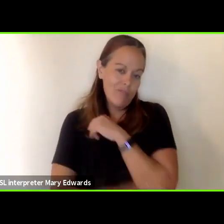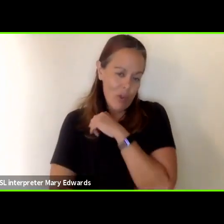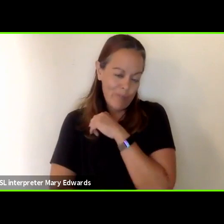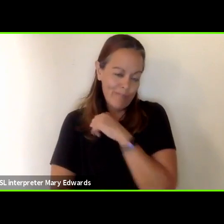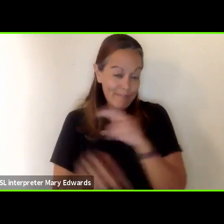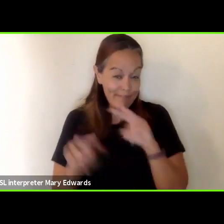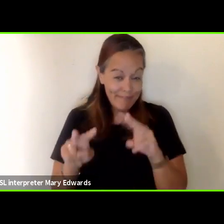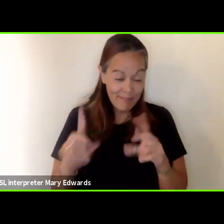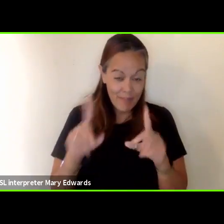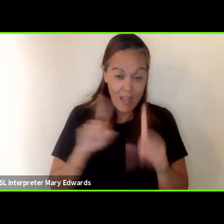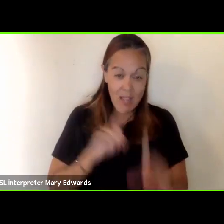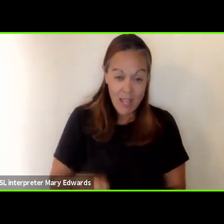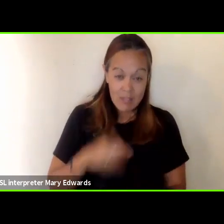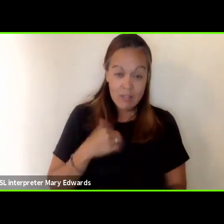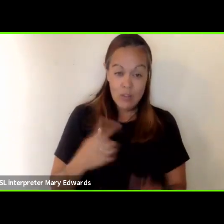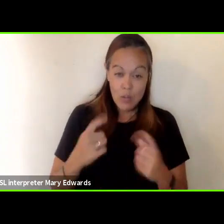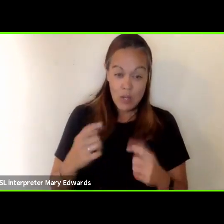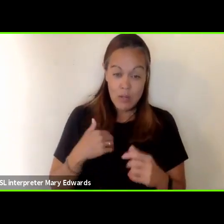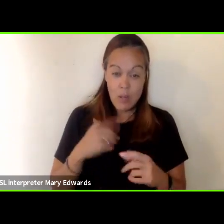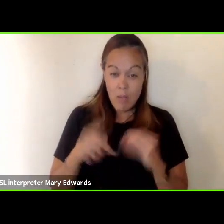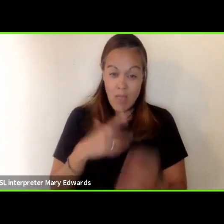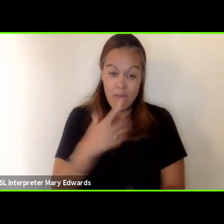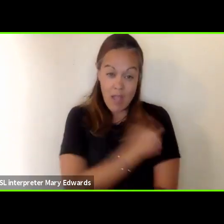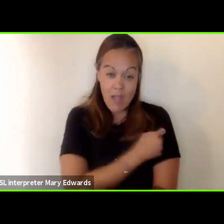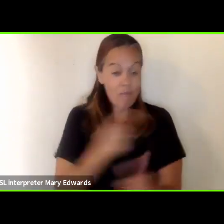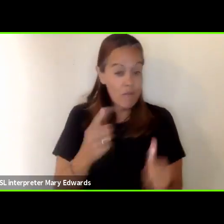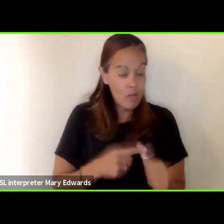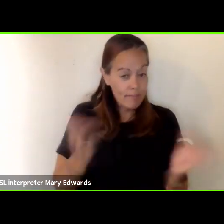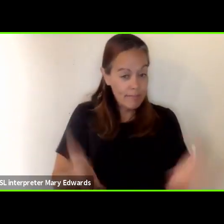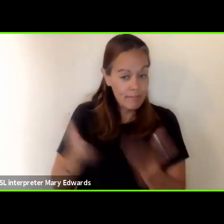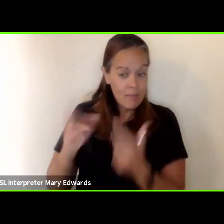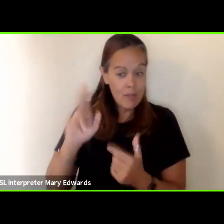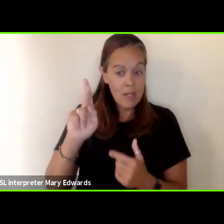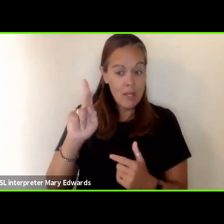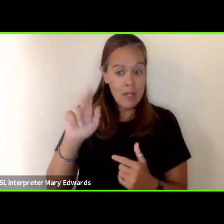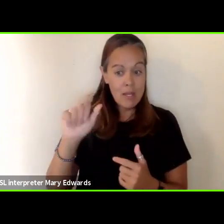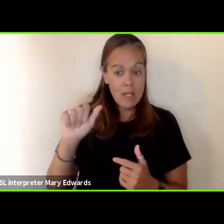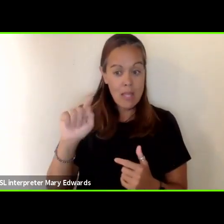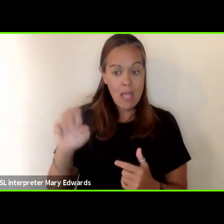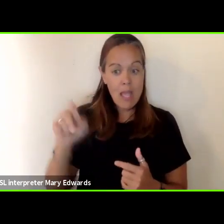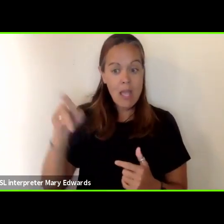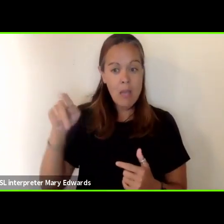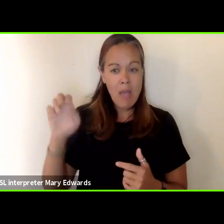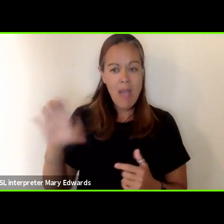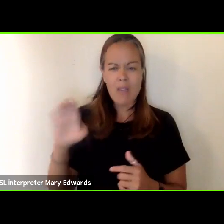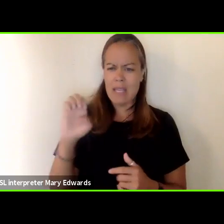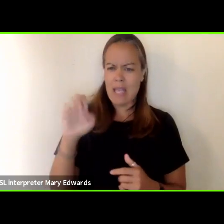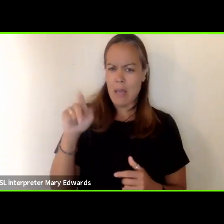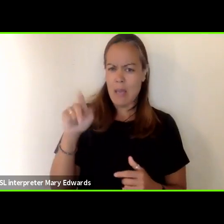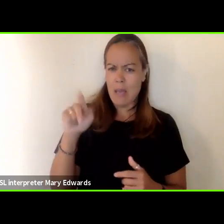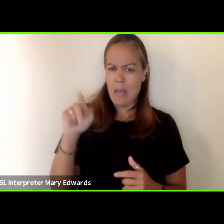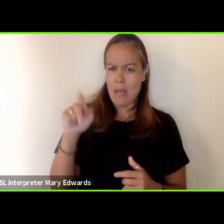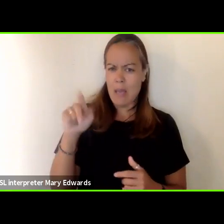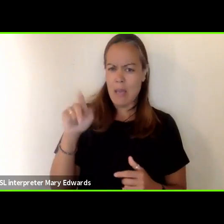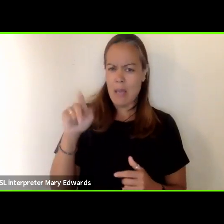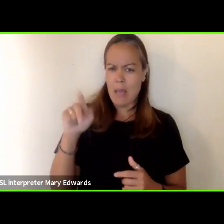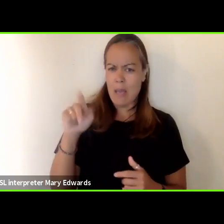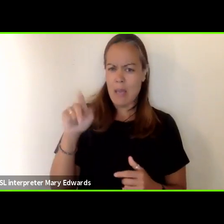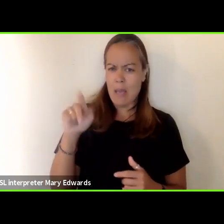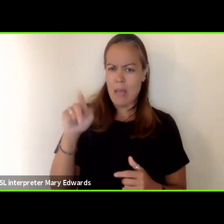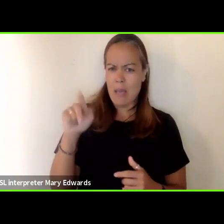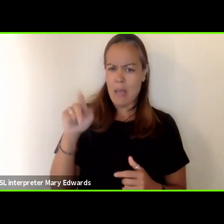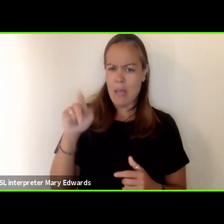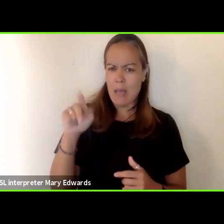answering your questions about the vaccine but first i'd like to turn it over to kate pack from our epidemiology team to share some slides and some data